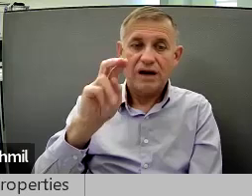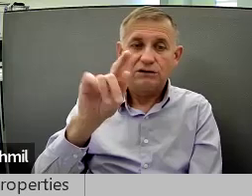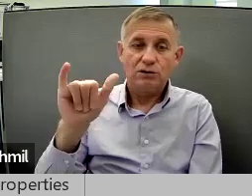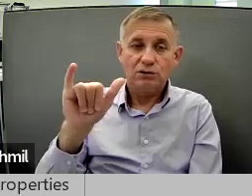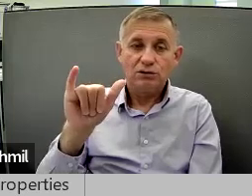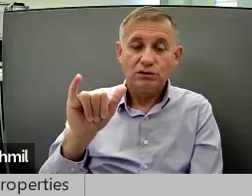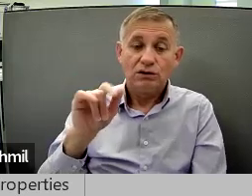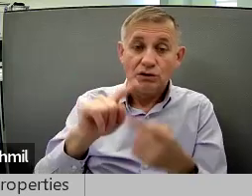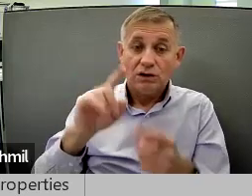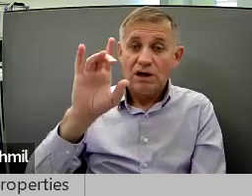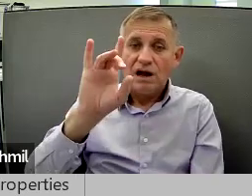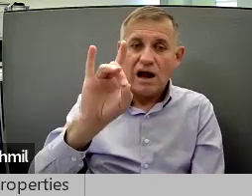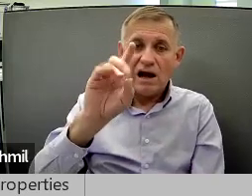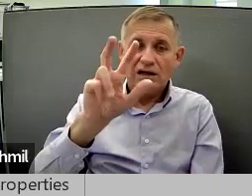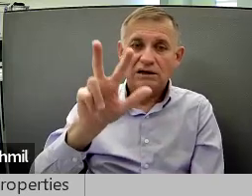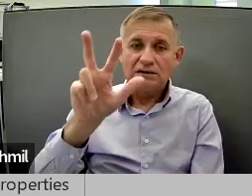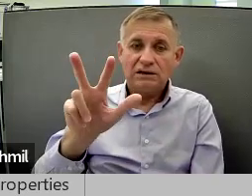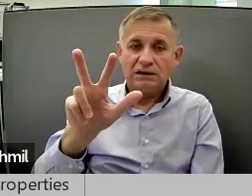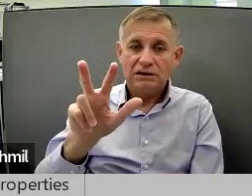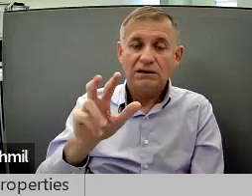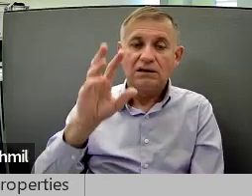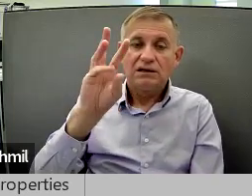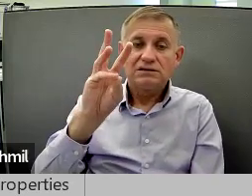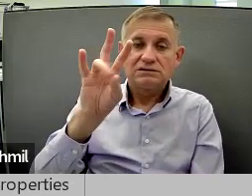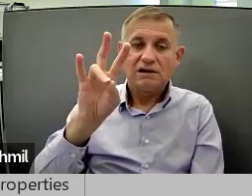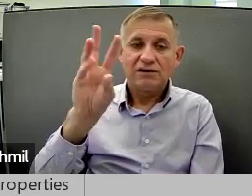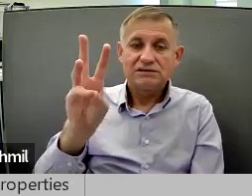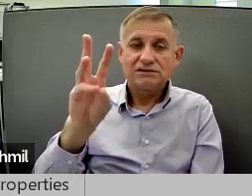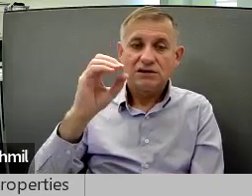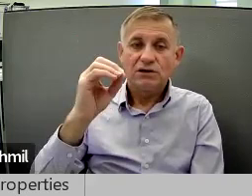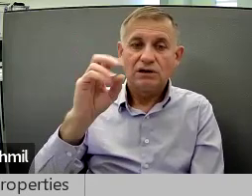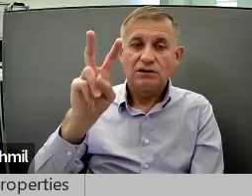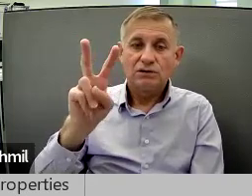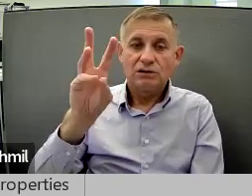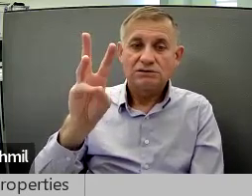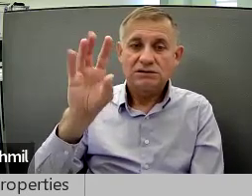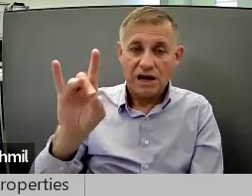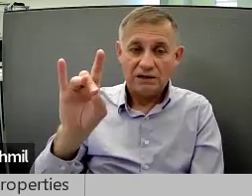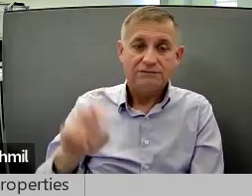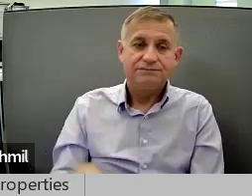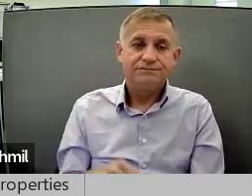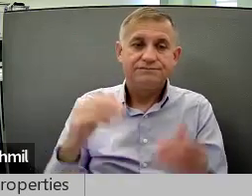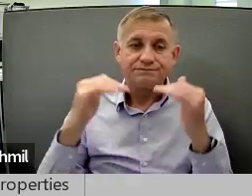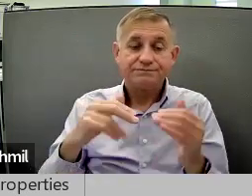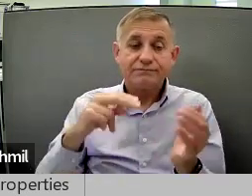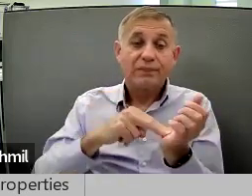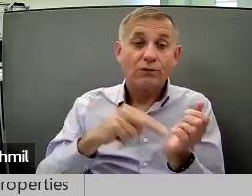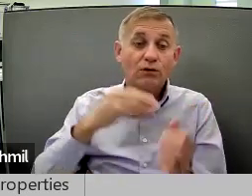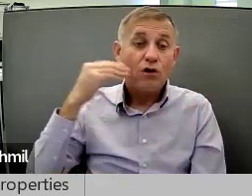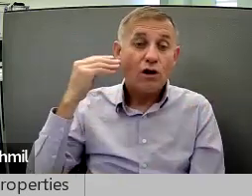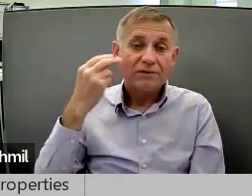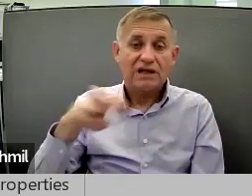At Liberty, to 833-676-0268.